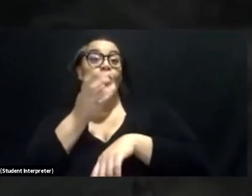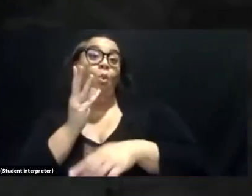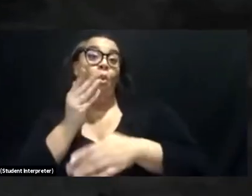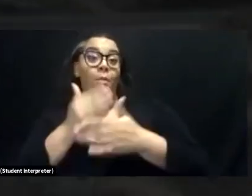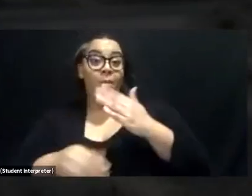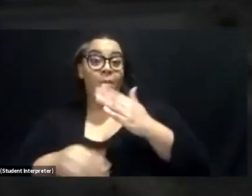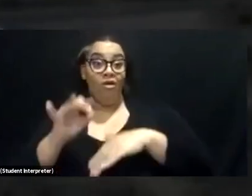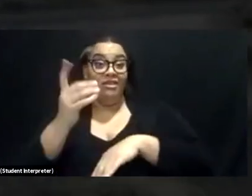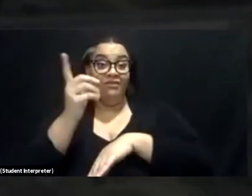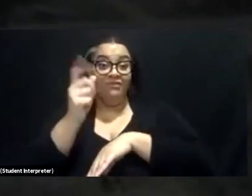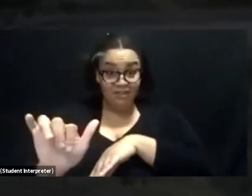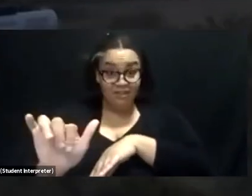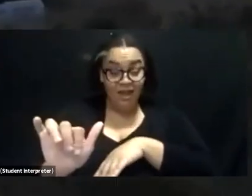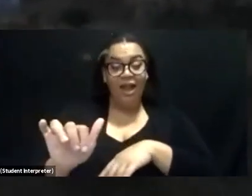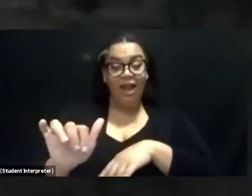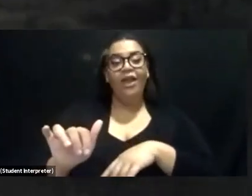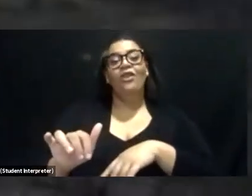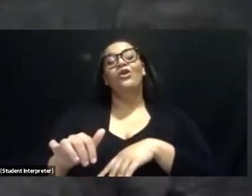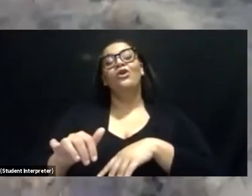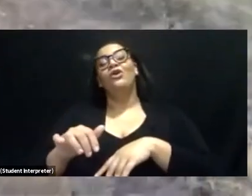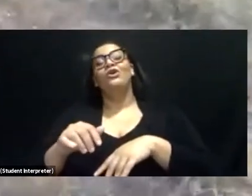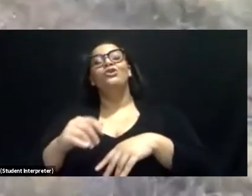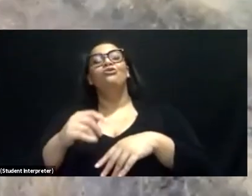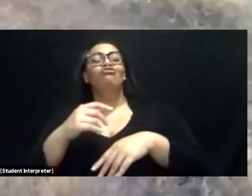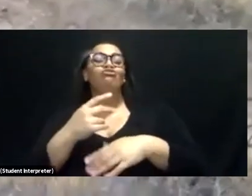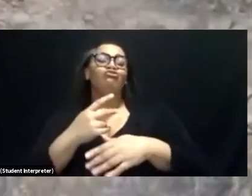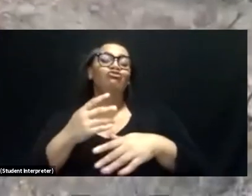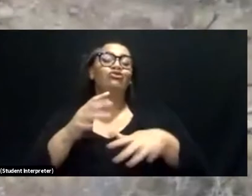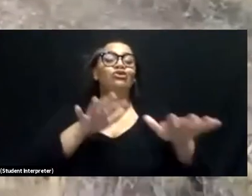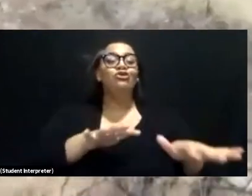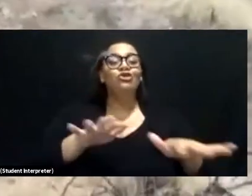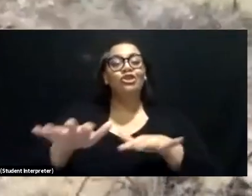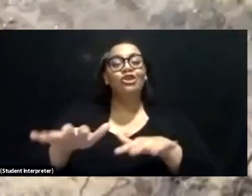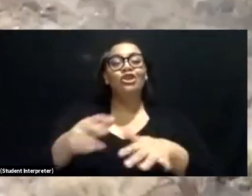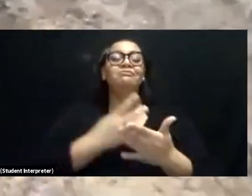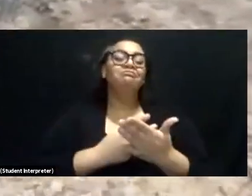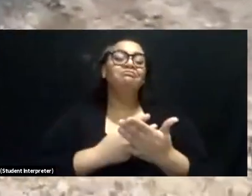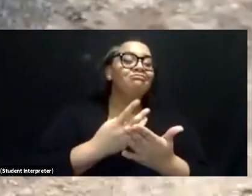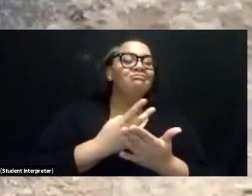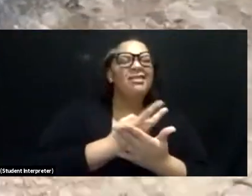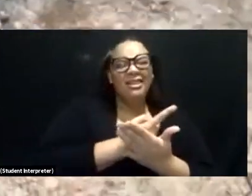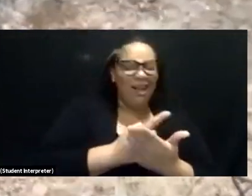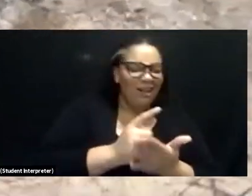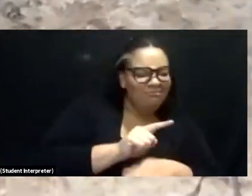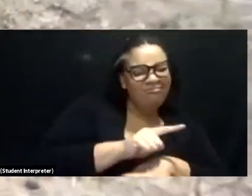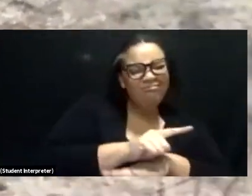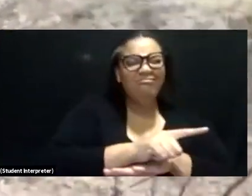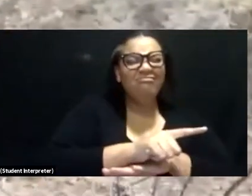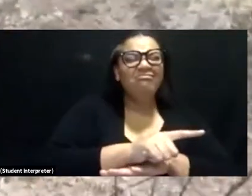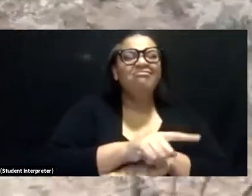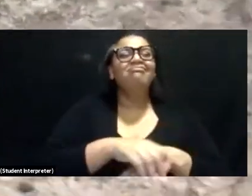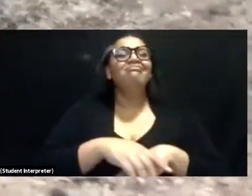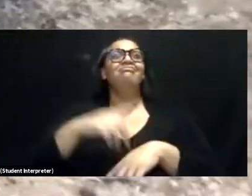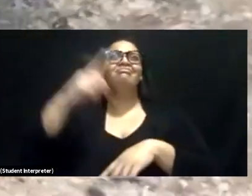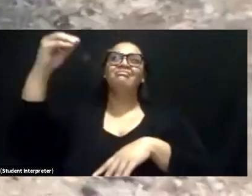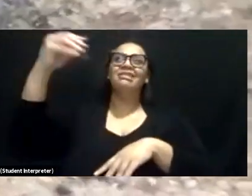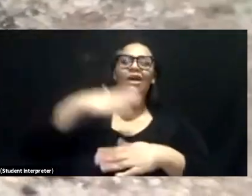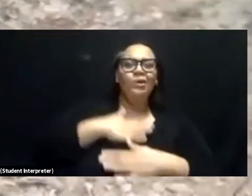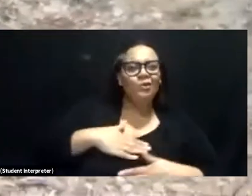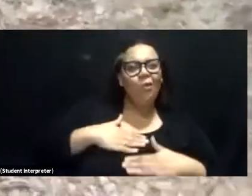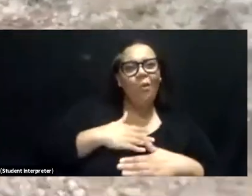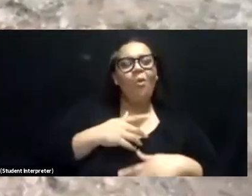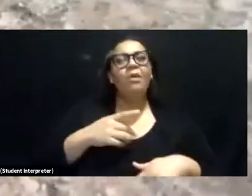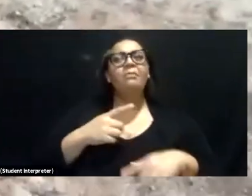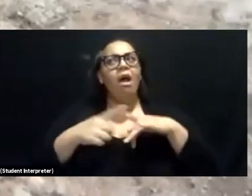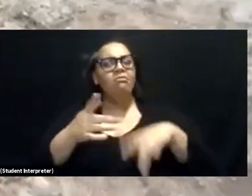basking. They're laying in the open. So they're pretty easy to spot, especially our rattlesnakes. Well, usually they sense vibrations